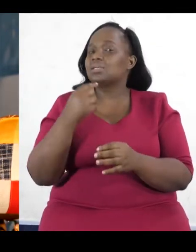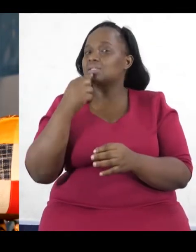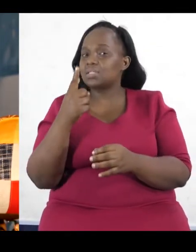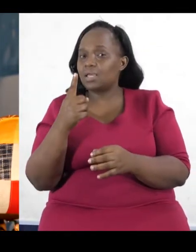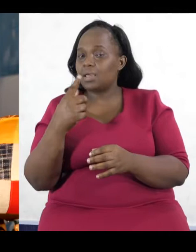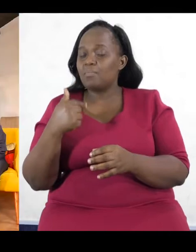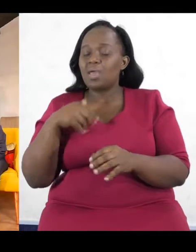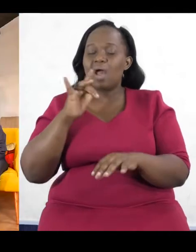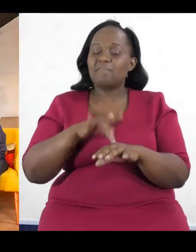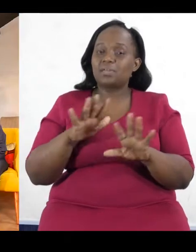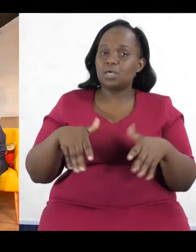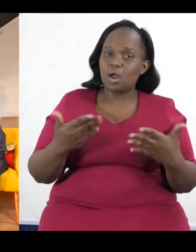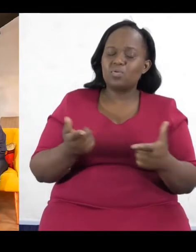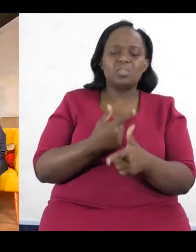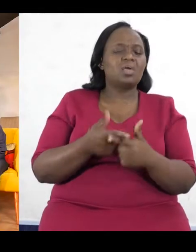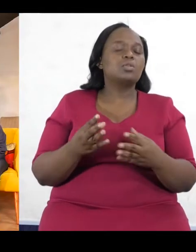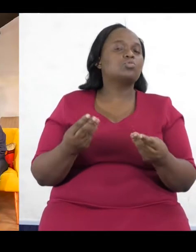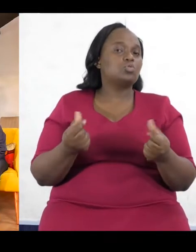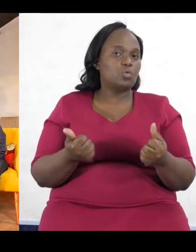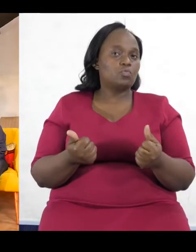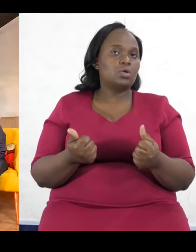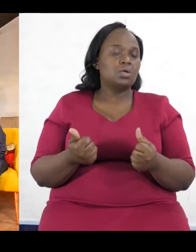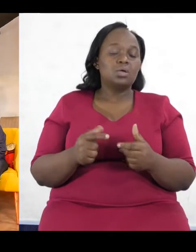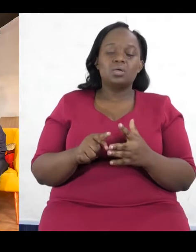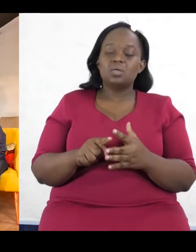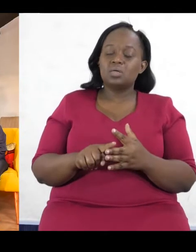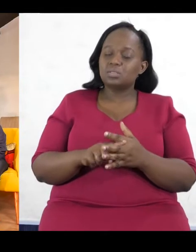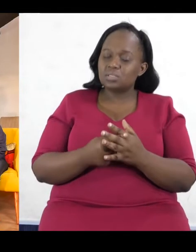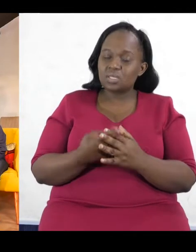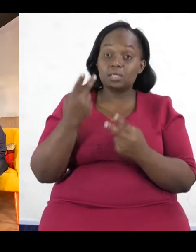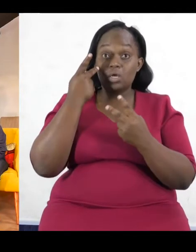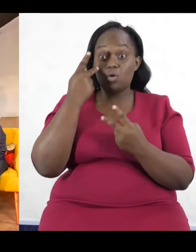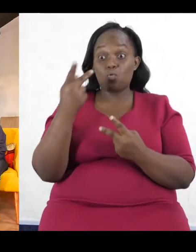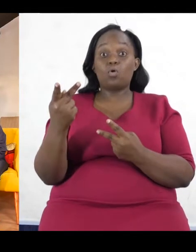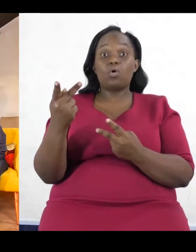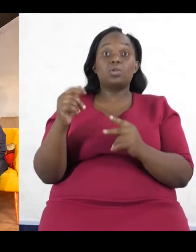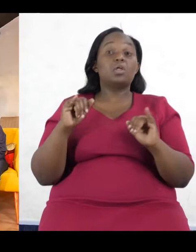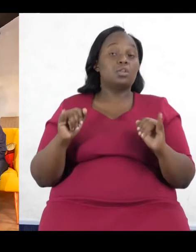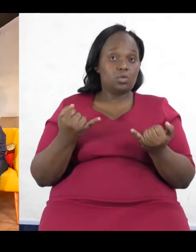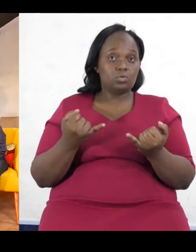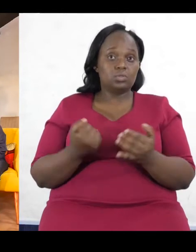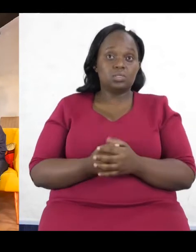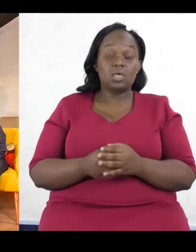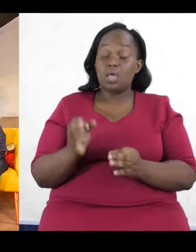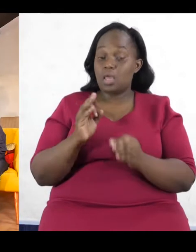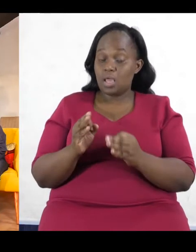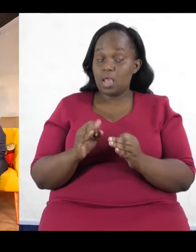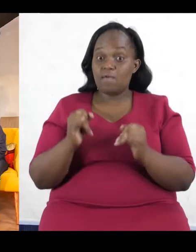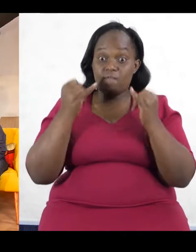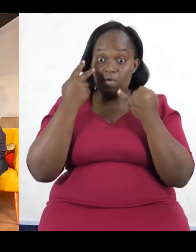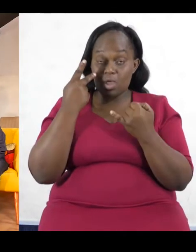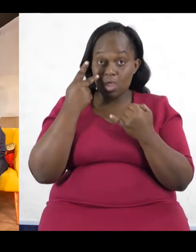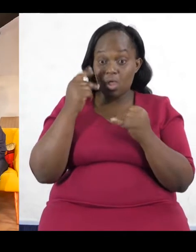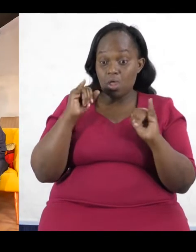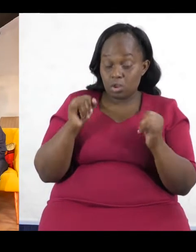exactly is being said and how does it affect me? So, really taking interest, you know, small steps. Start by kind of watching the news. If you don't